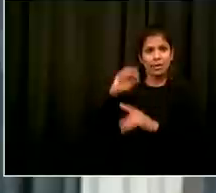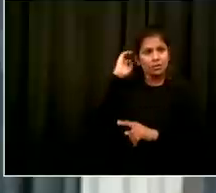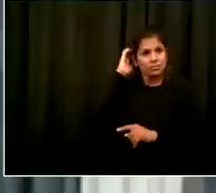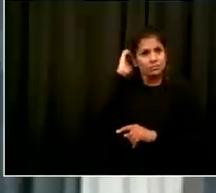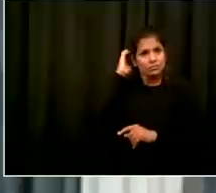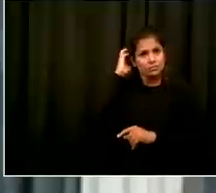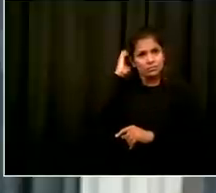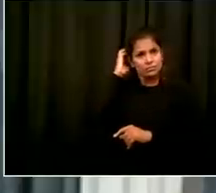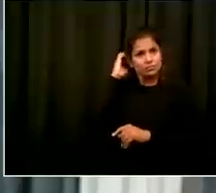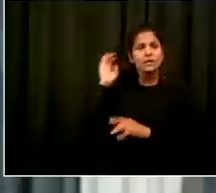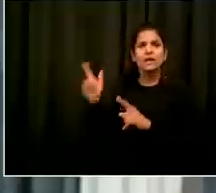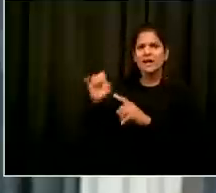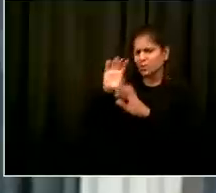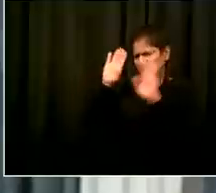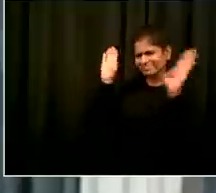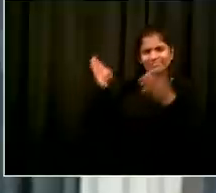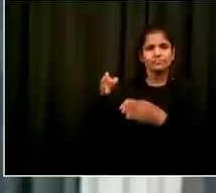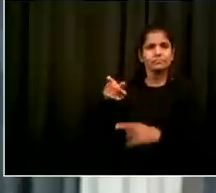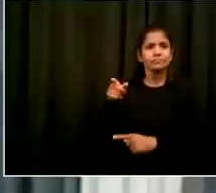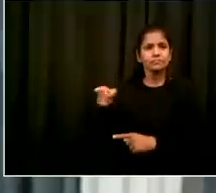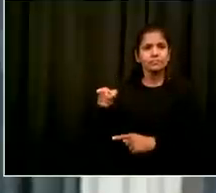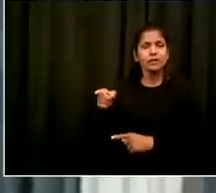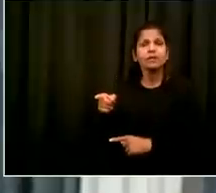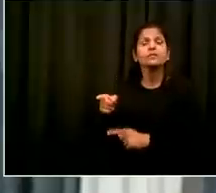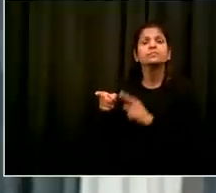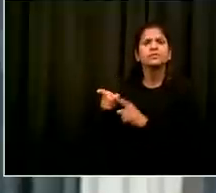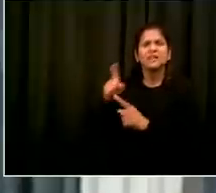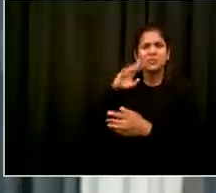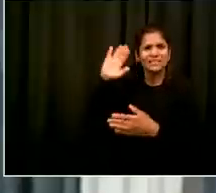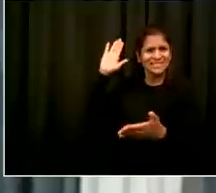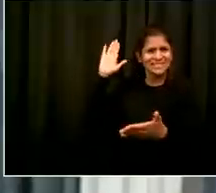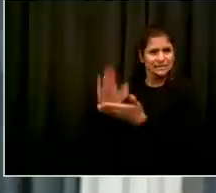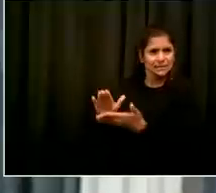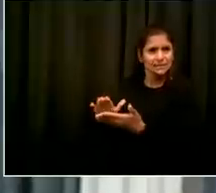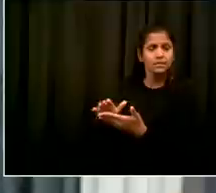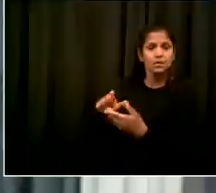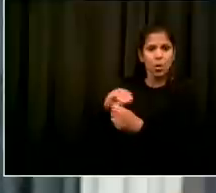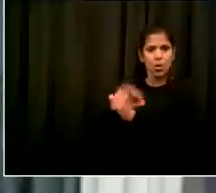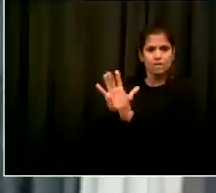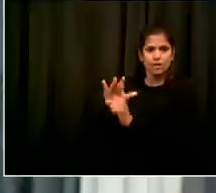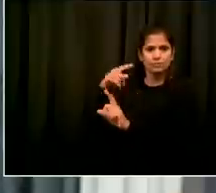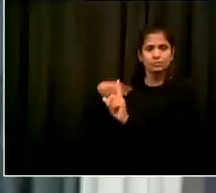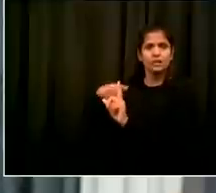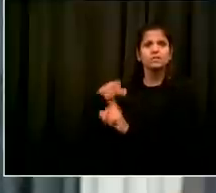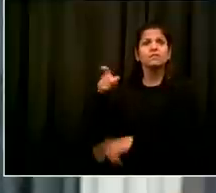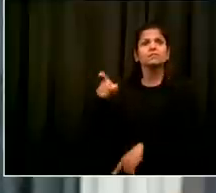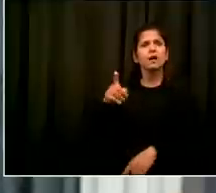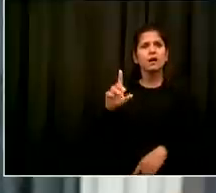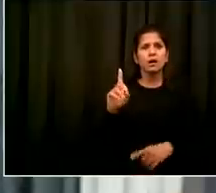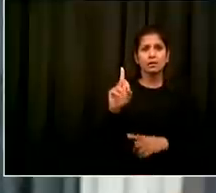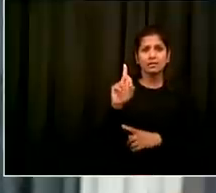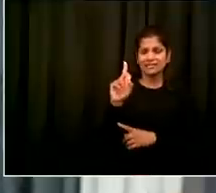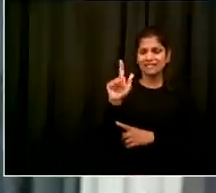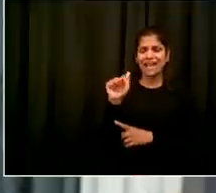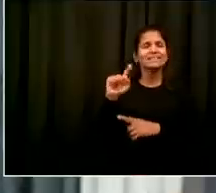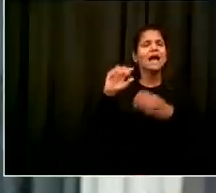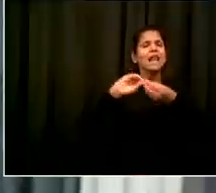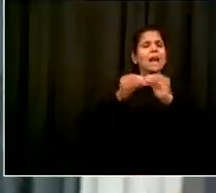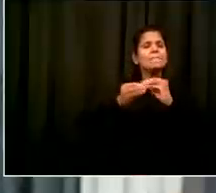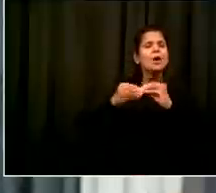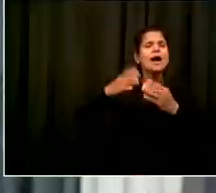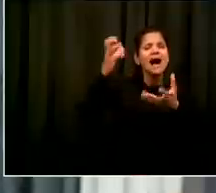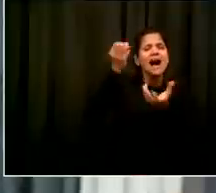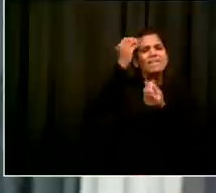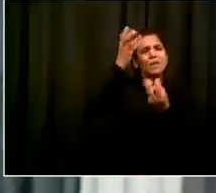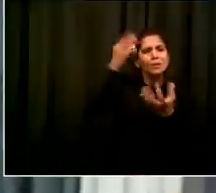so those are the things that we are using to um to narrow in on uh on where to guide